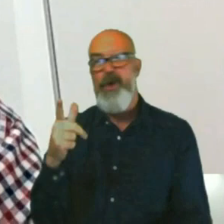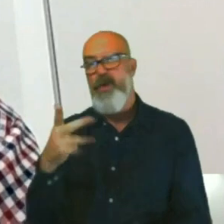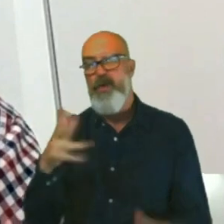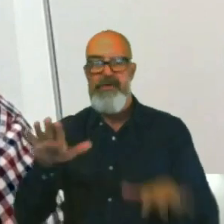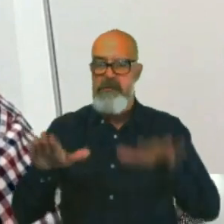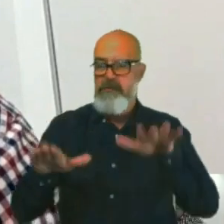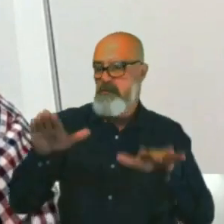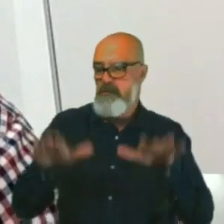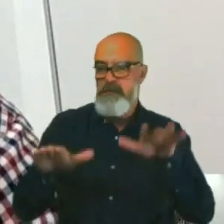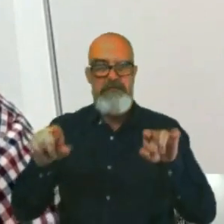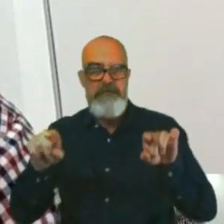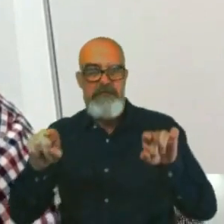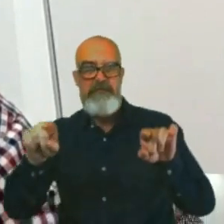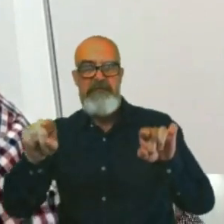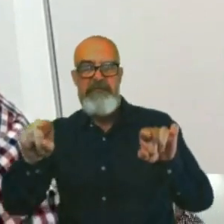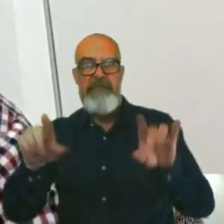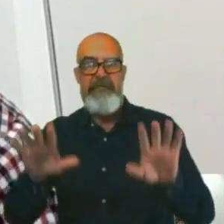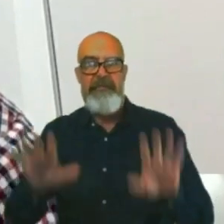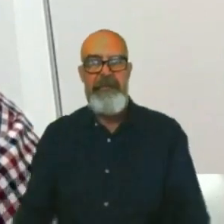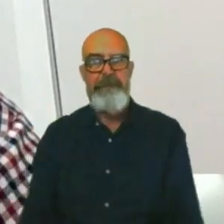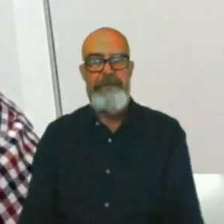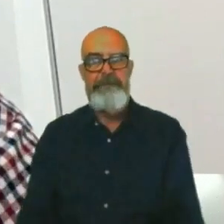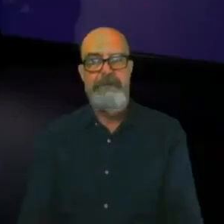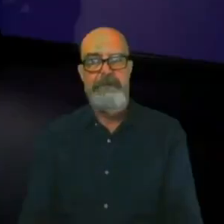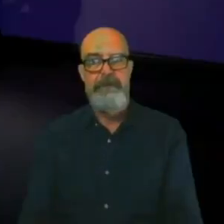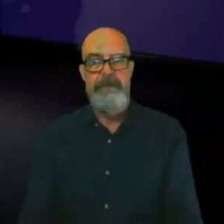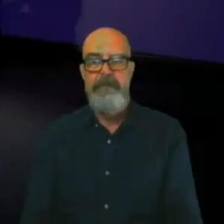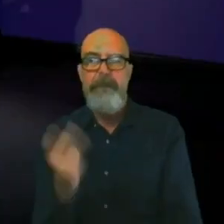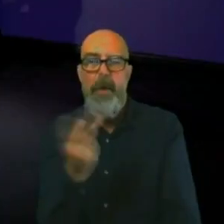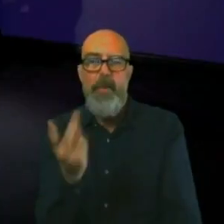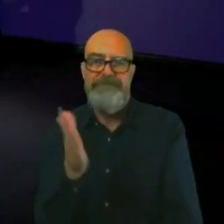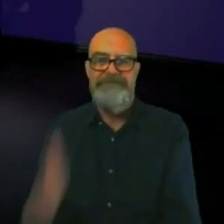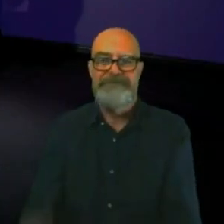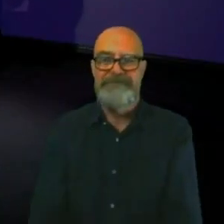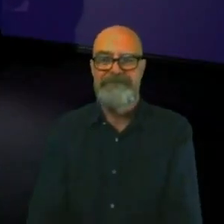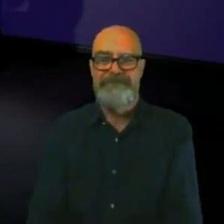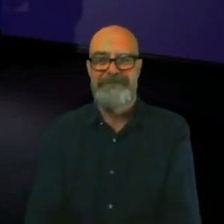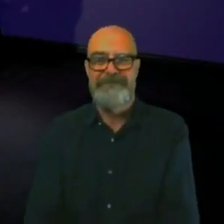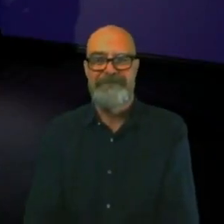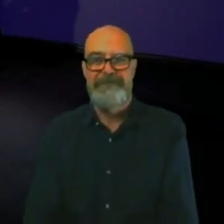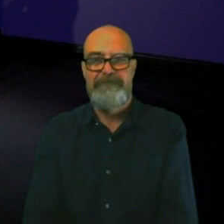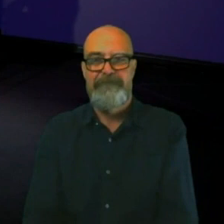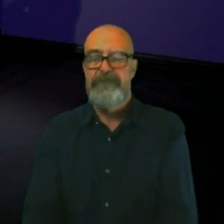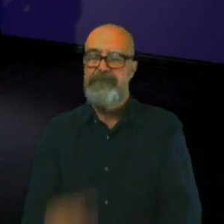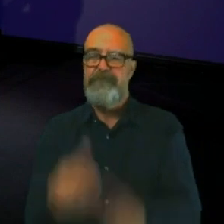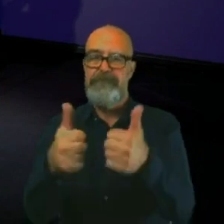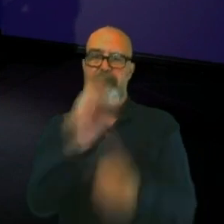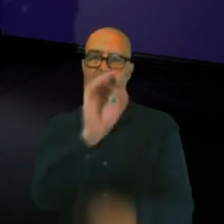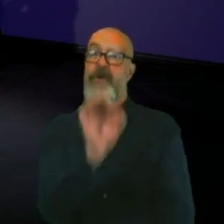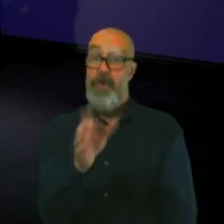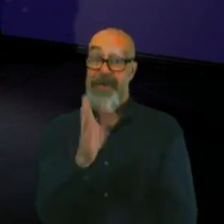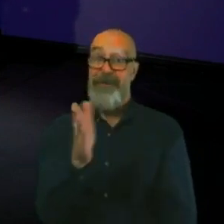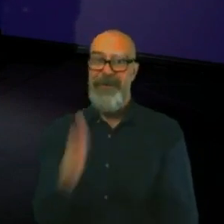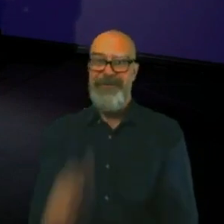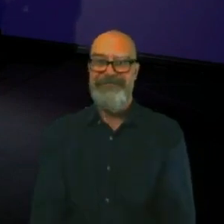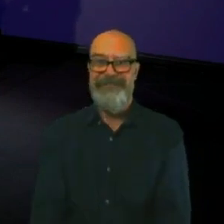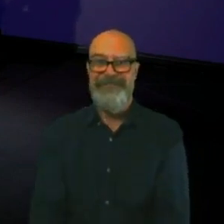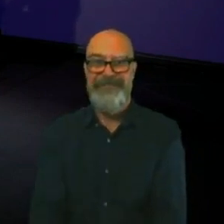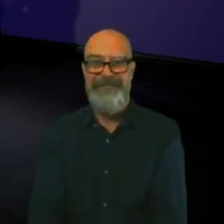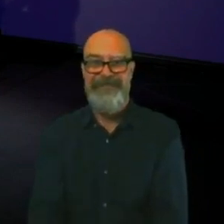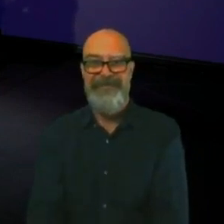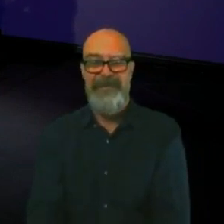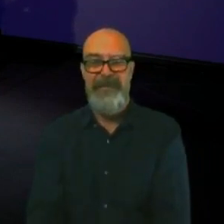bit of both. Yeah, it is, but good question. Now, for